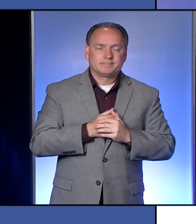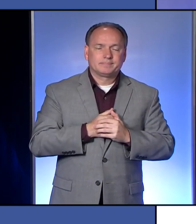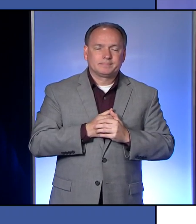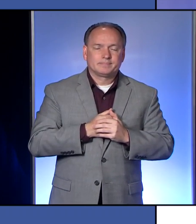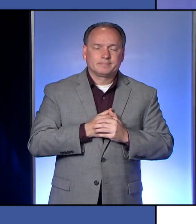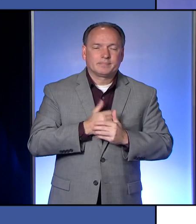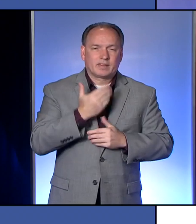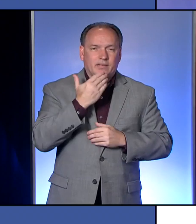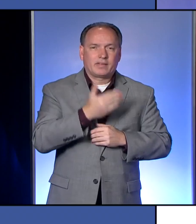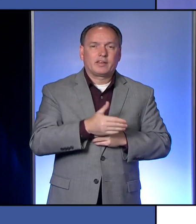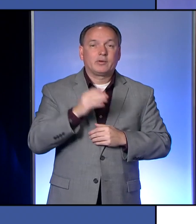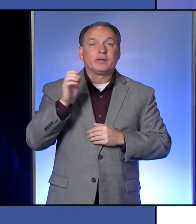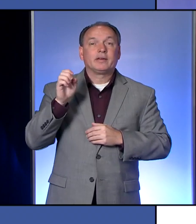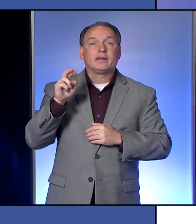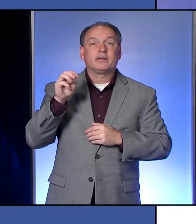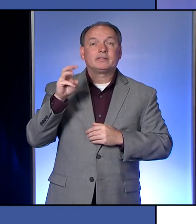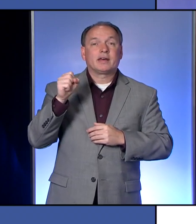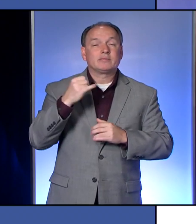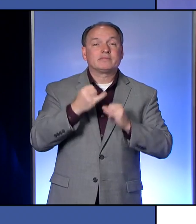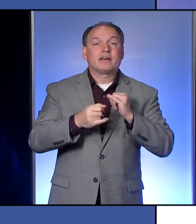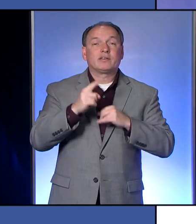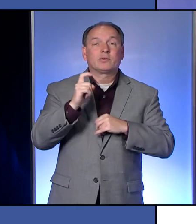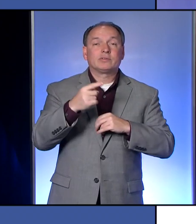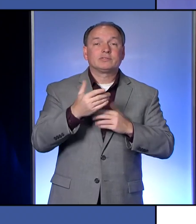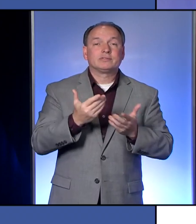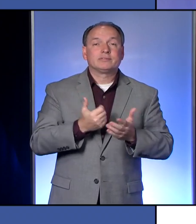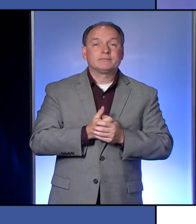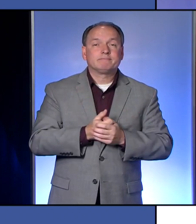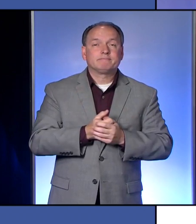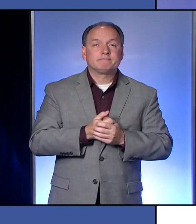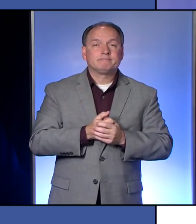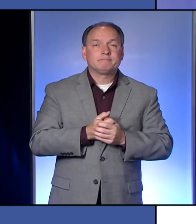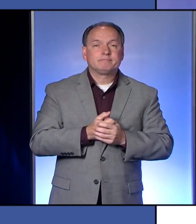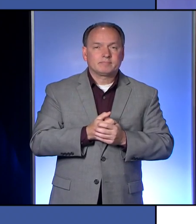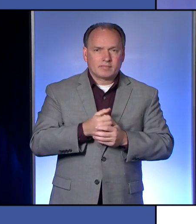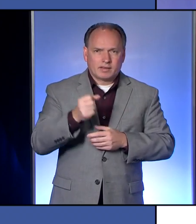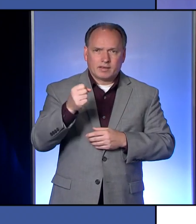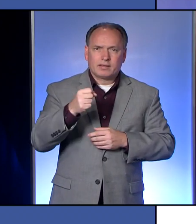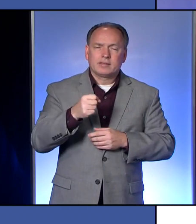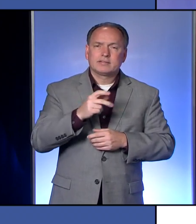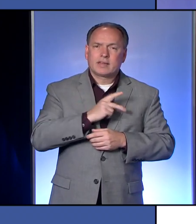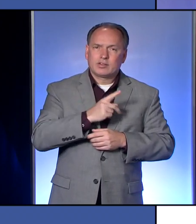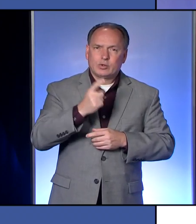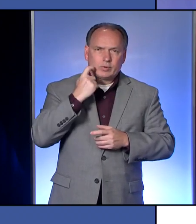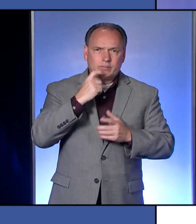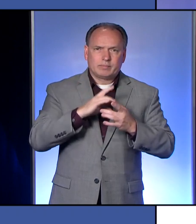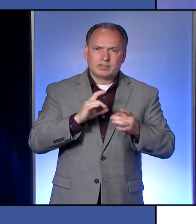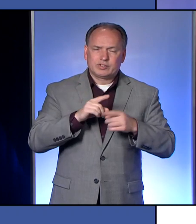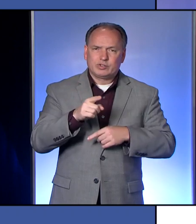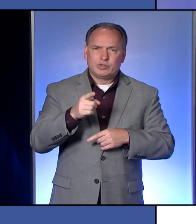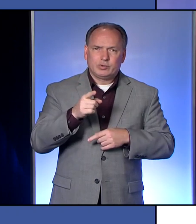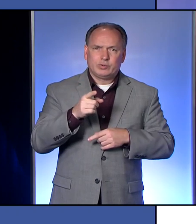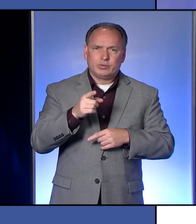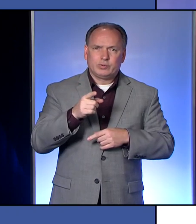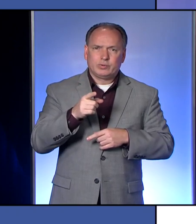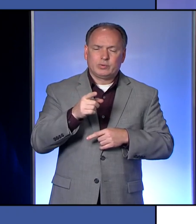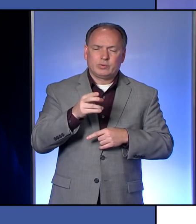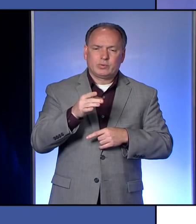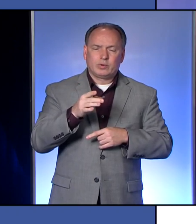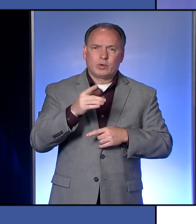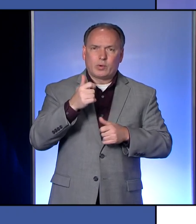Thanks. Erie Times News. Any final questions? Yes, Kathy, you had just mentioned that you were